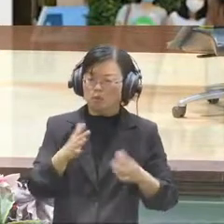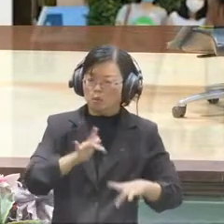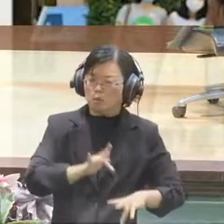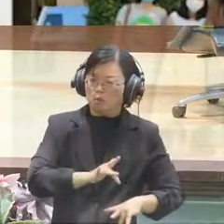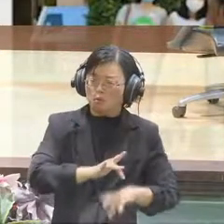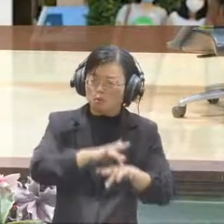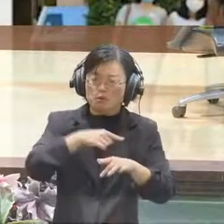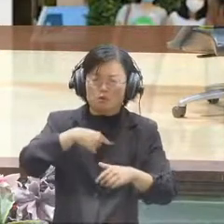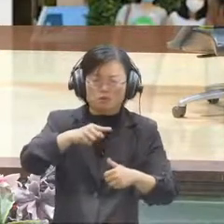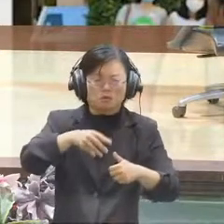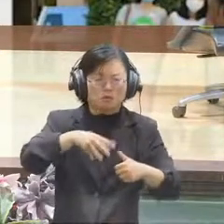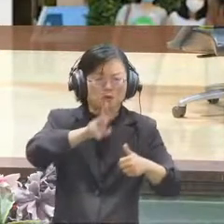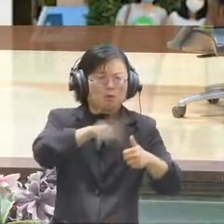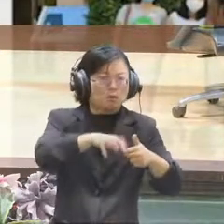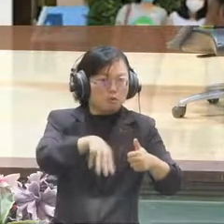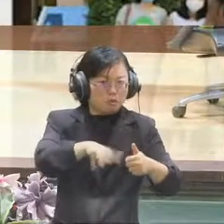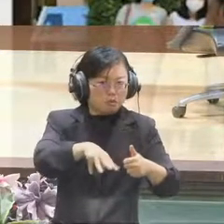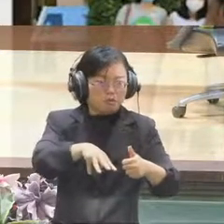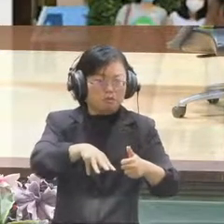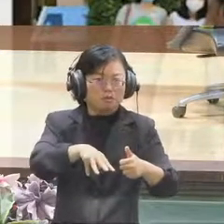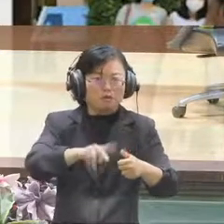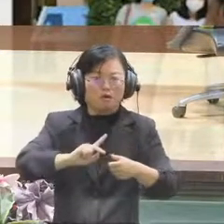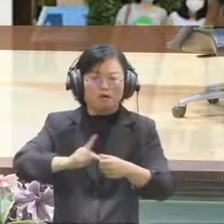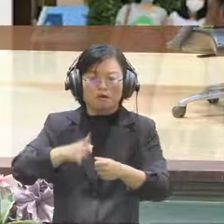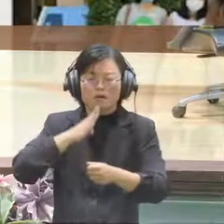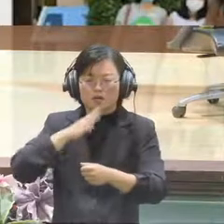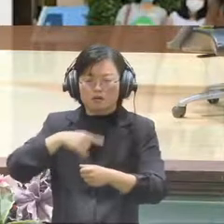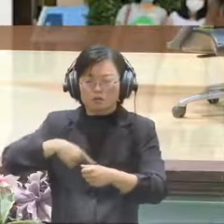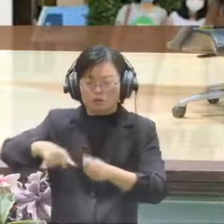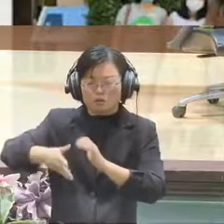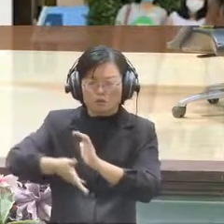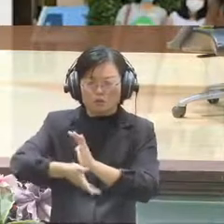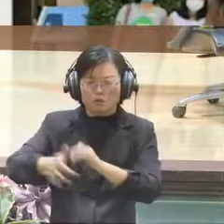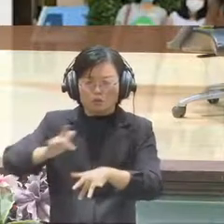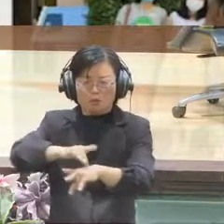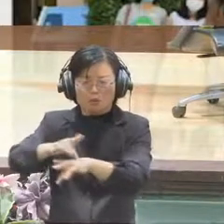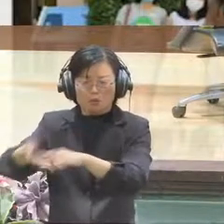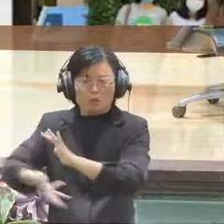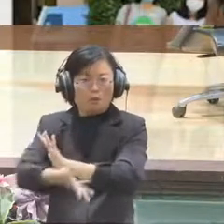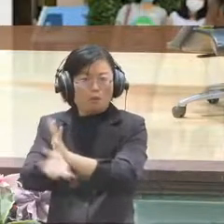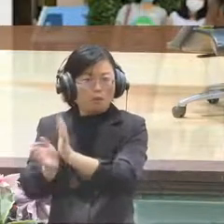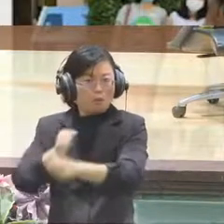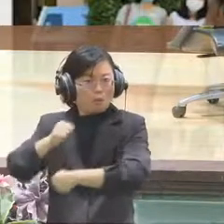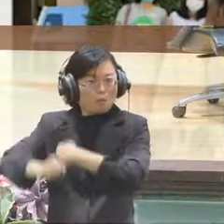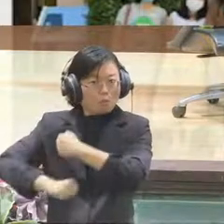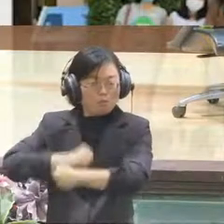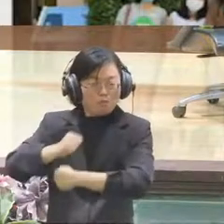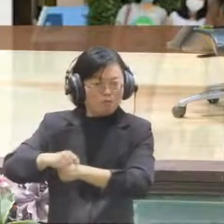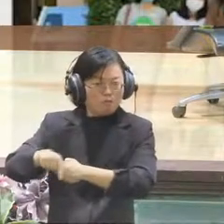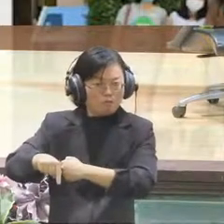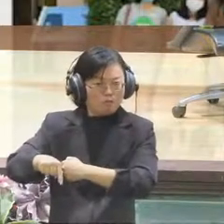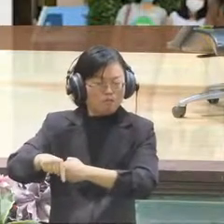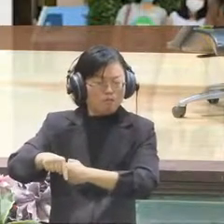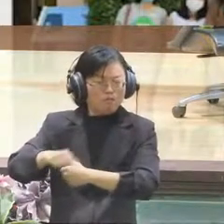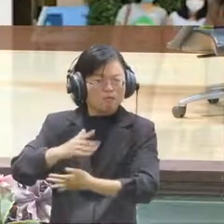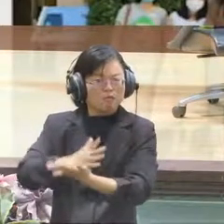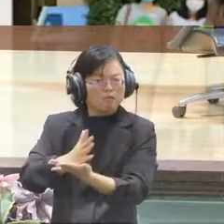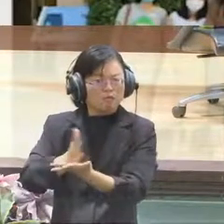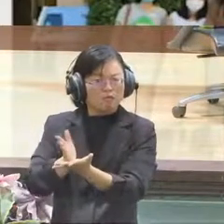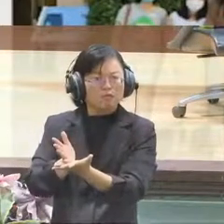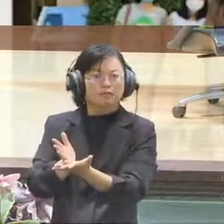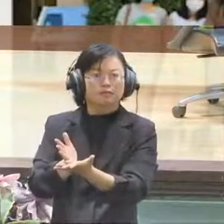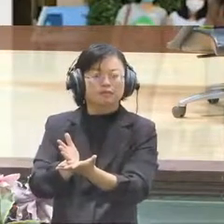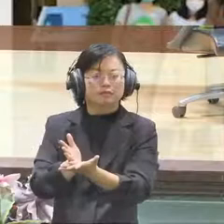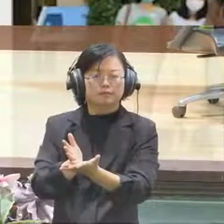engagement activities. And we have invited our volunteers to join our research process, in which